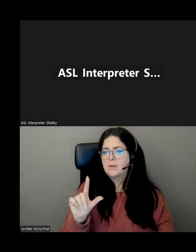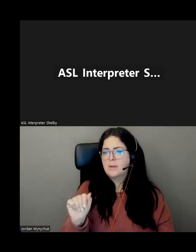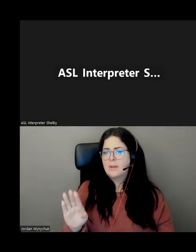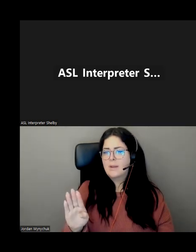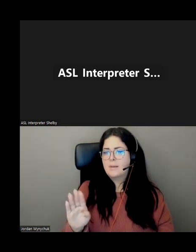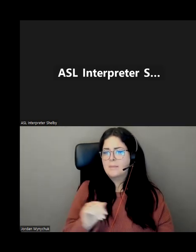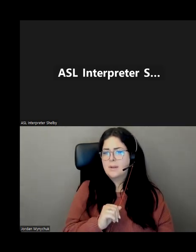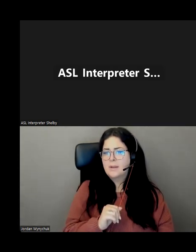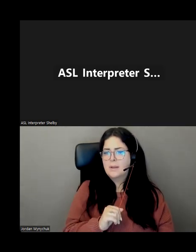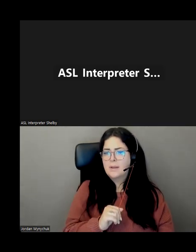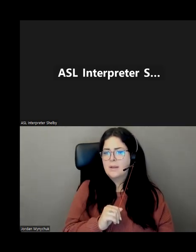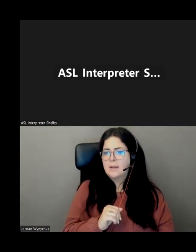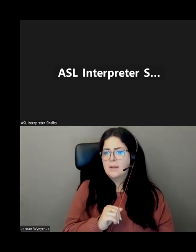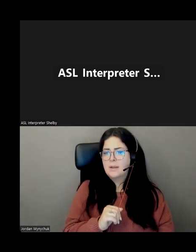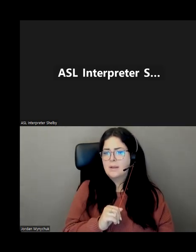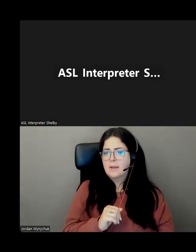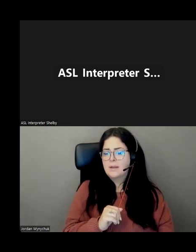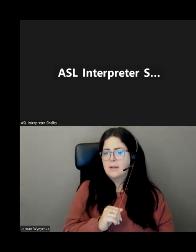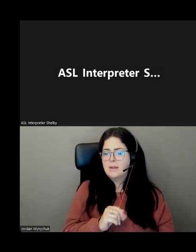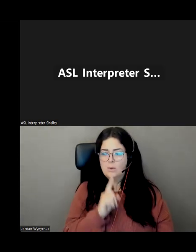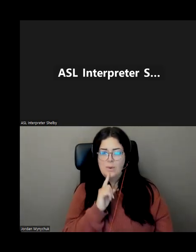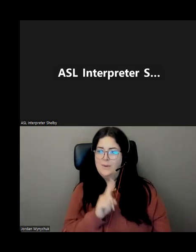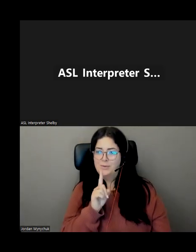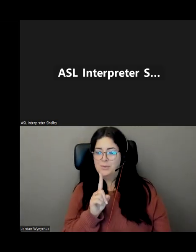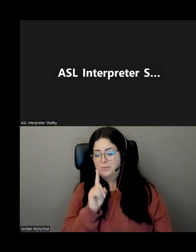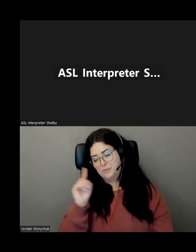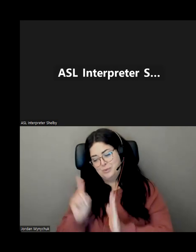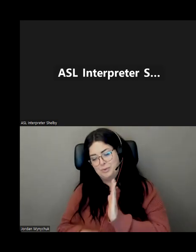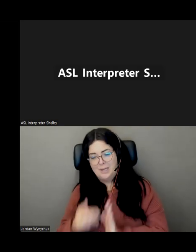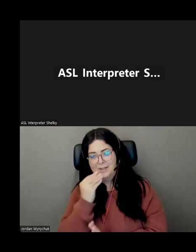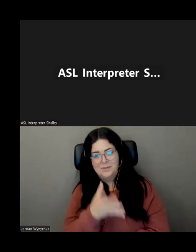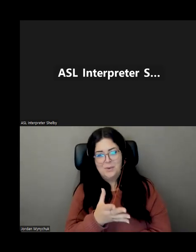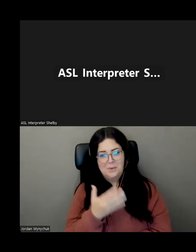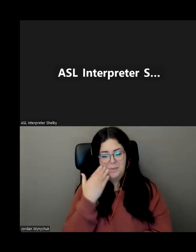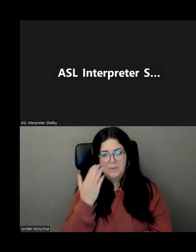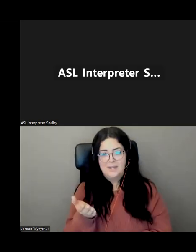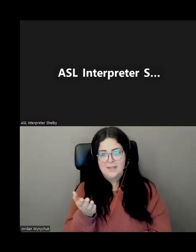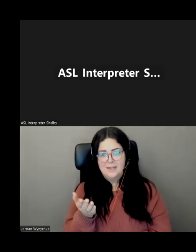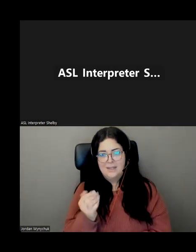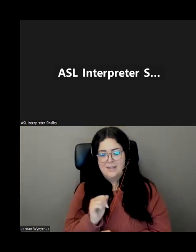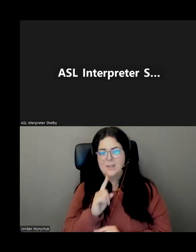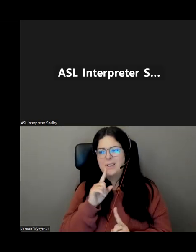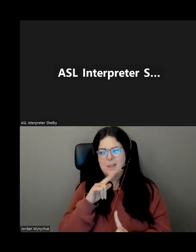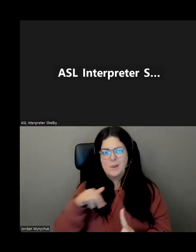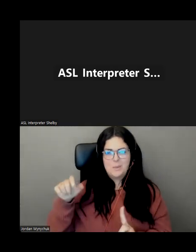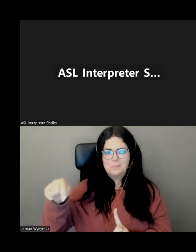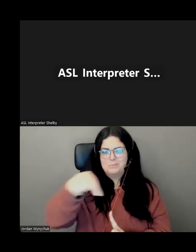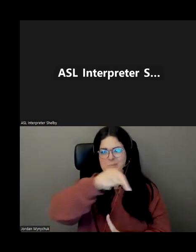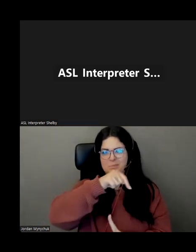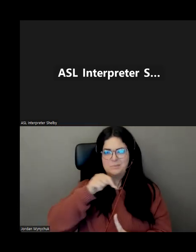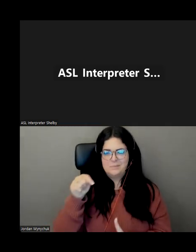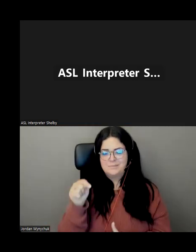i would have to i would have to get back to you on that catherine because i know they're kind of spread all over the place